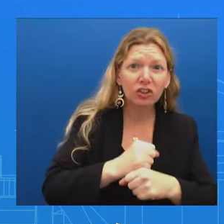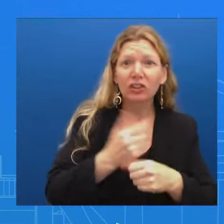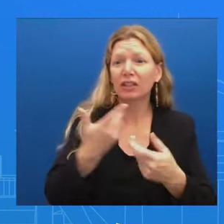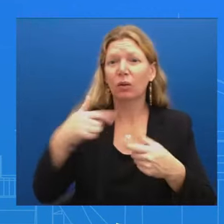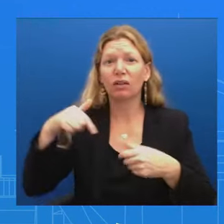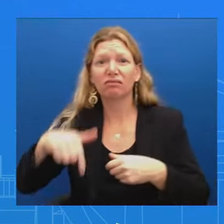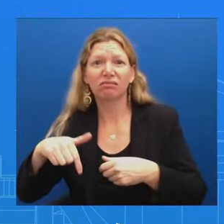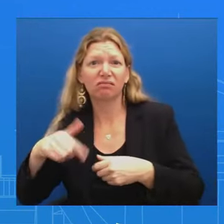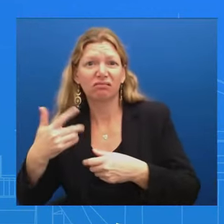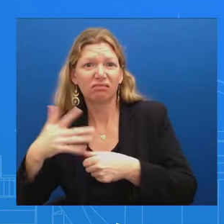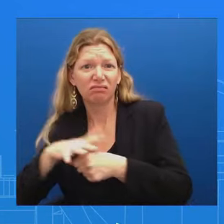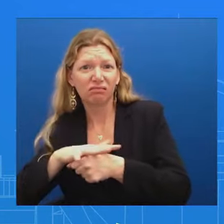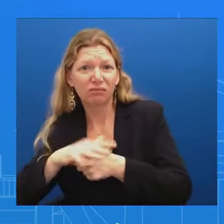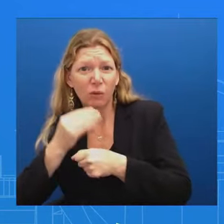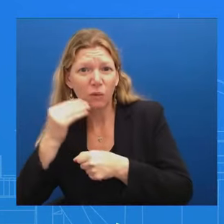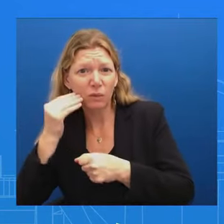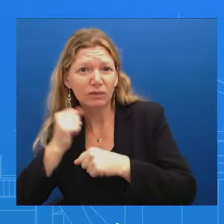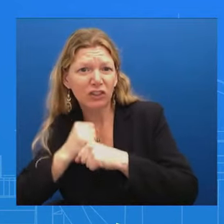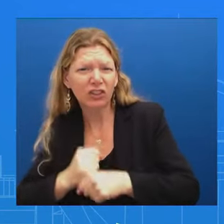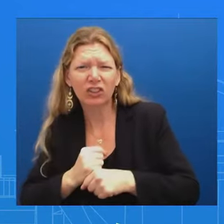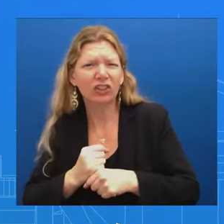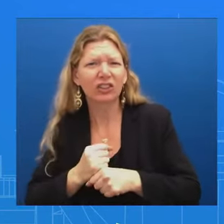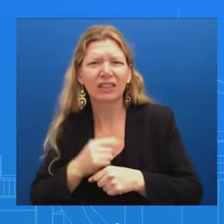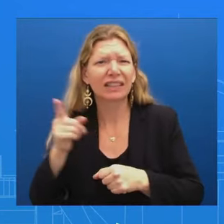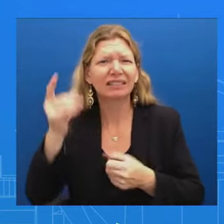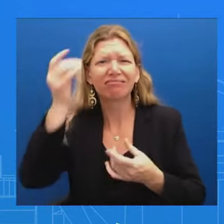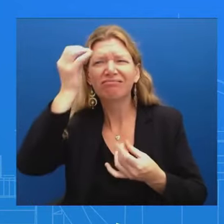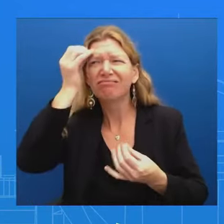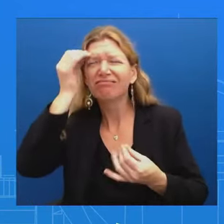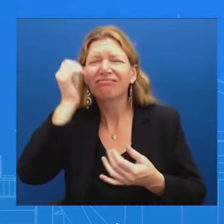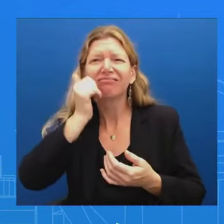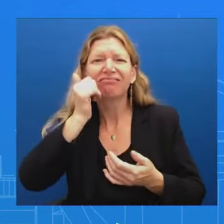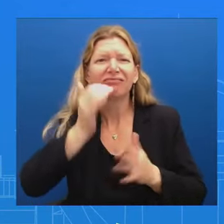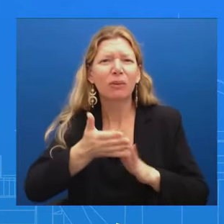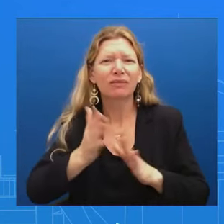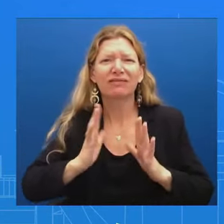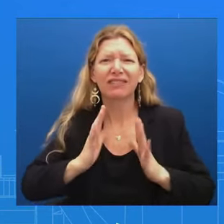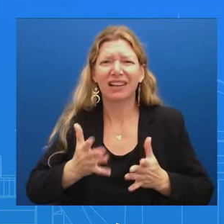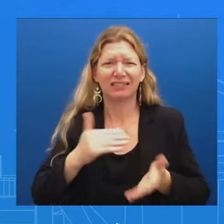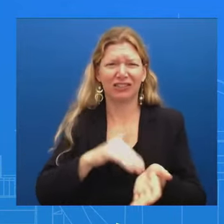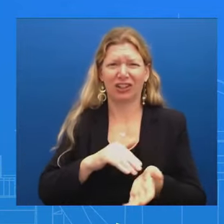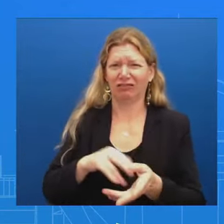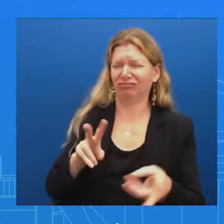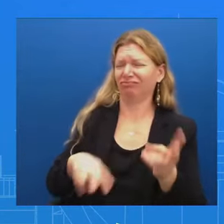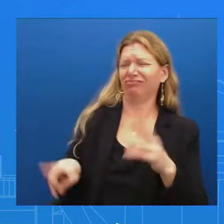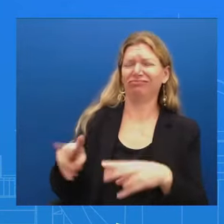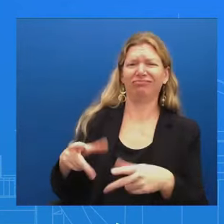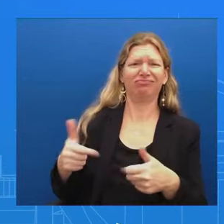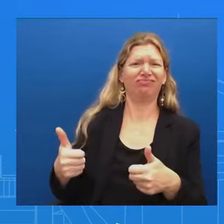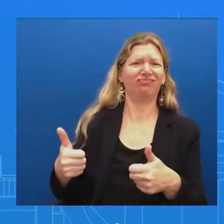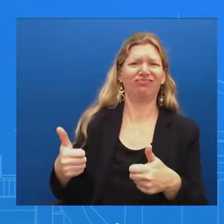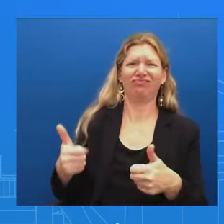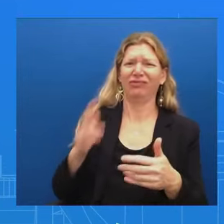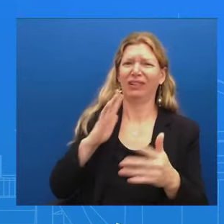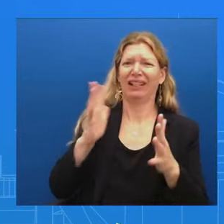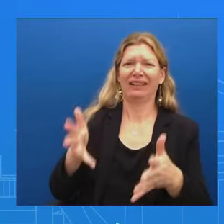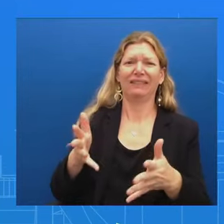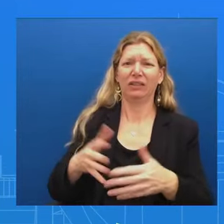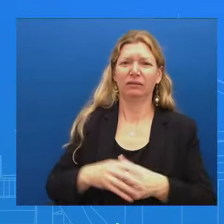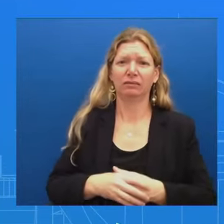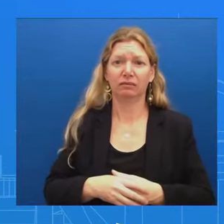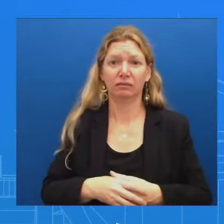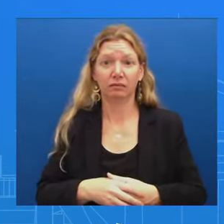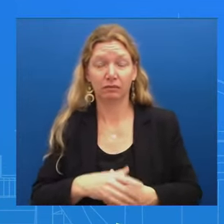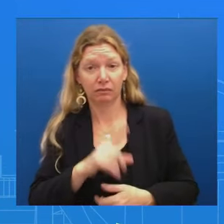And that's how I'm going to leave it What do you think about the idea of taking that kind of a test? I mean, look And I talked about this last week too On,